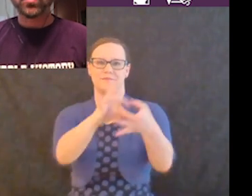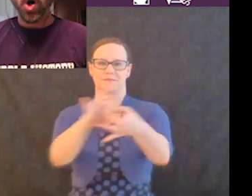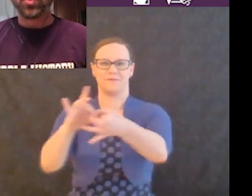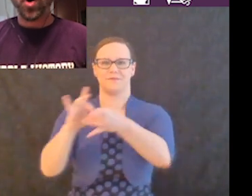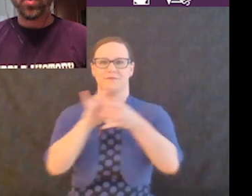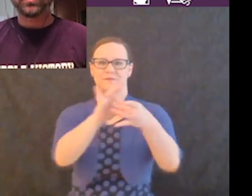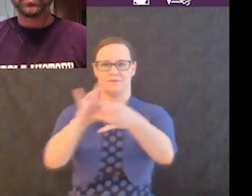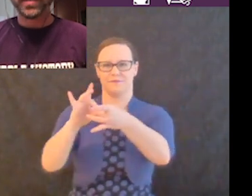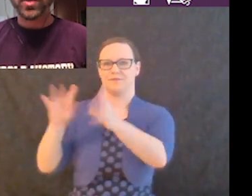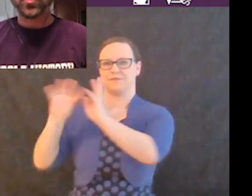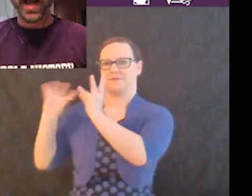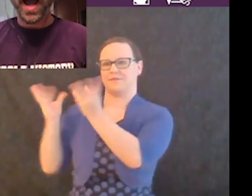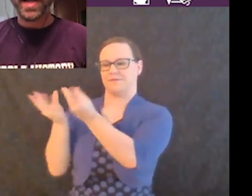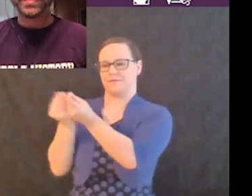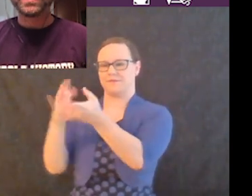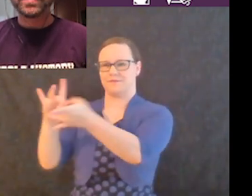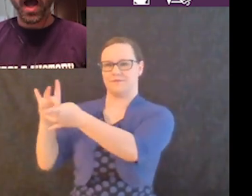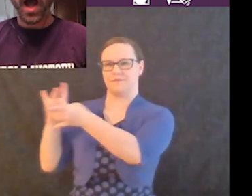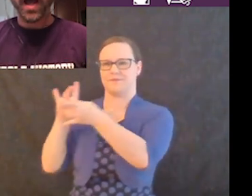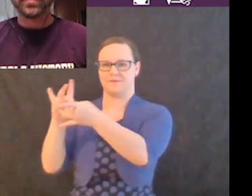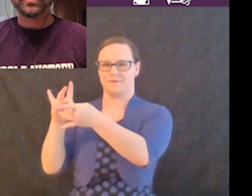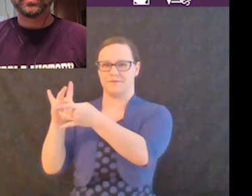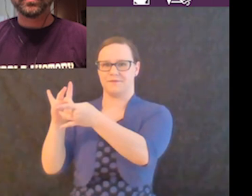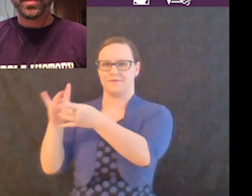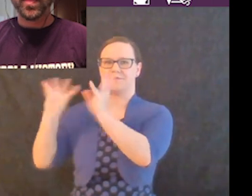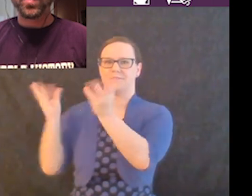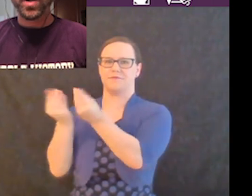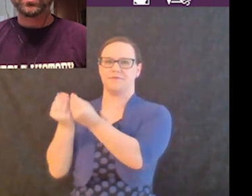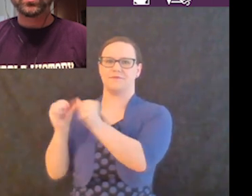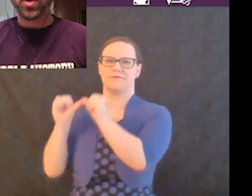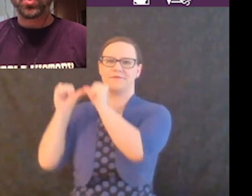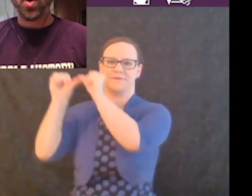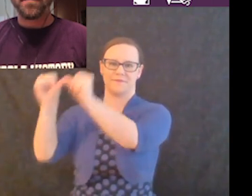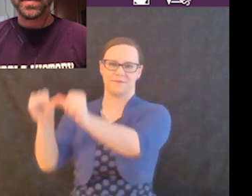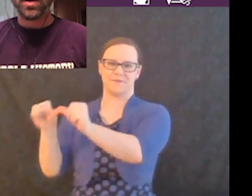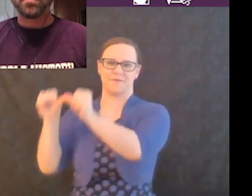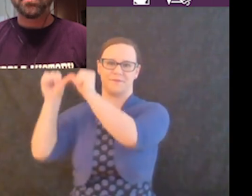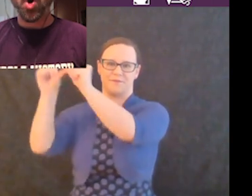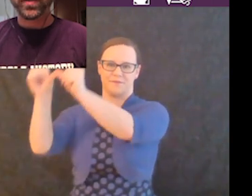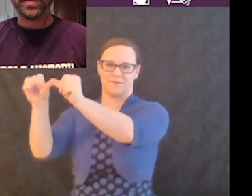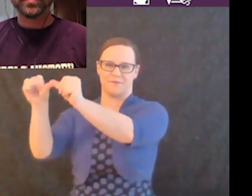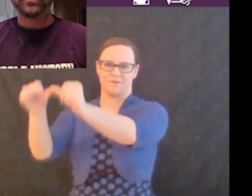united circle is a united side. Let the circle be unwritten.